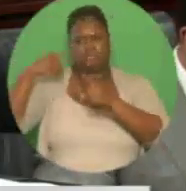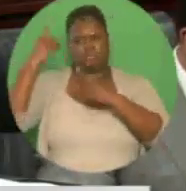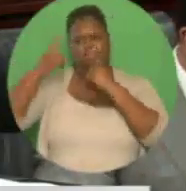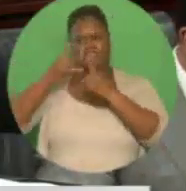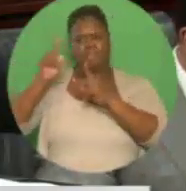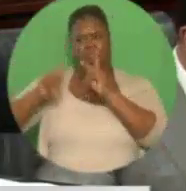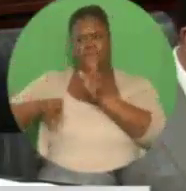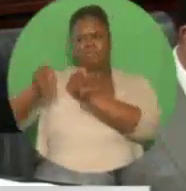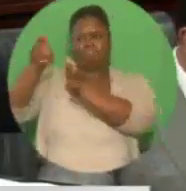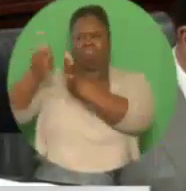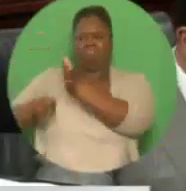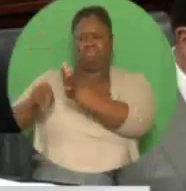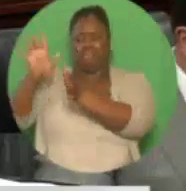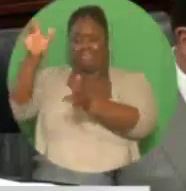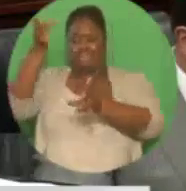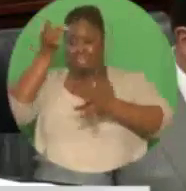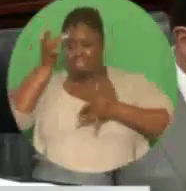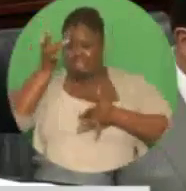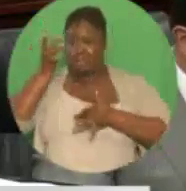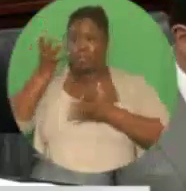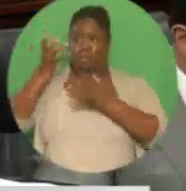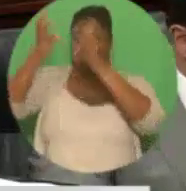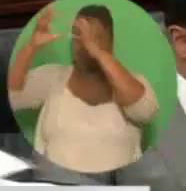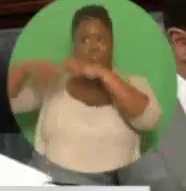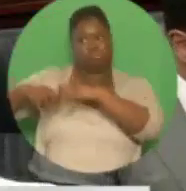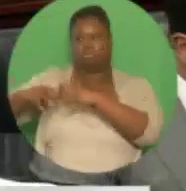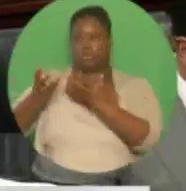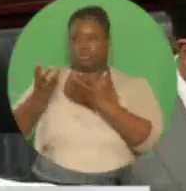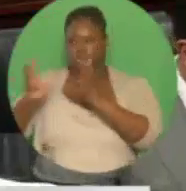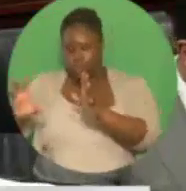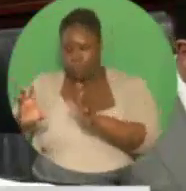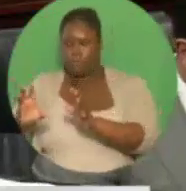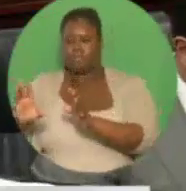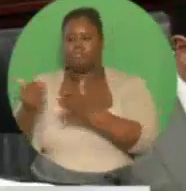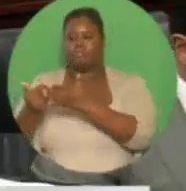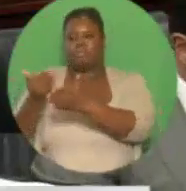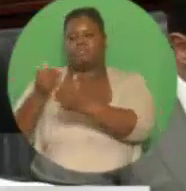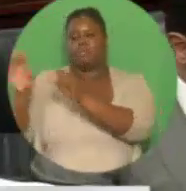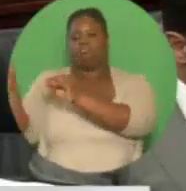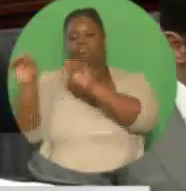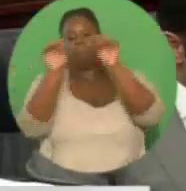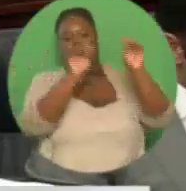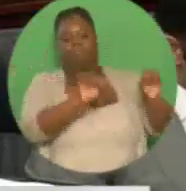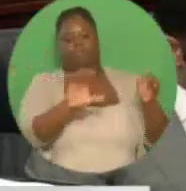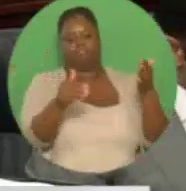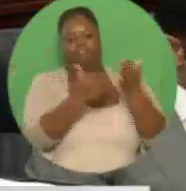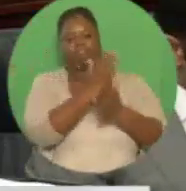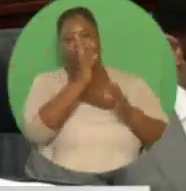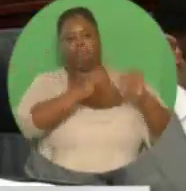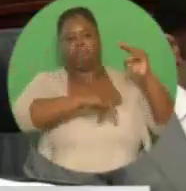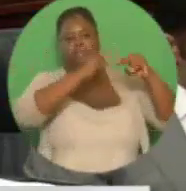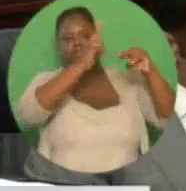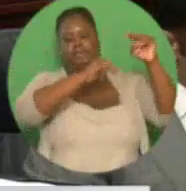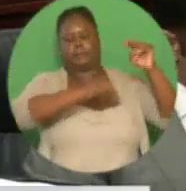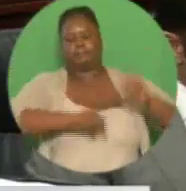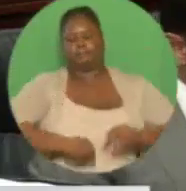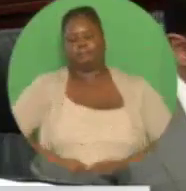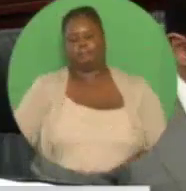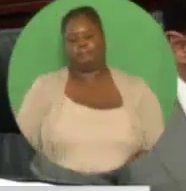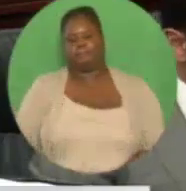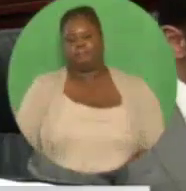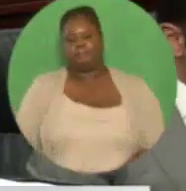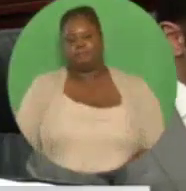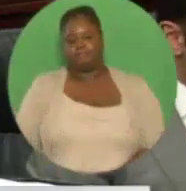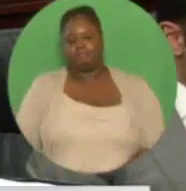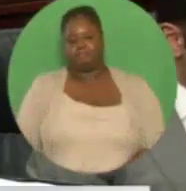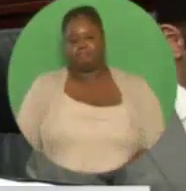The safety of our patients and healthcare staff is our primary concern. The